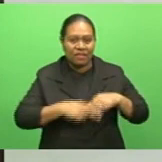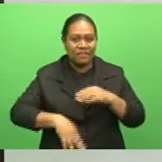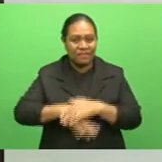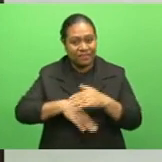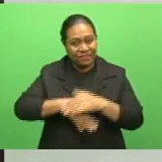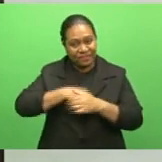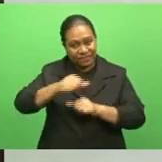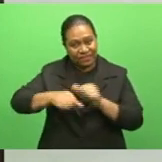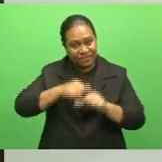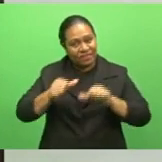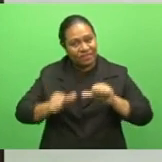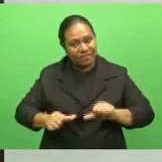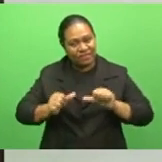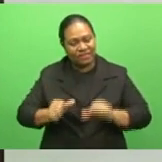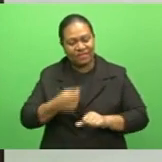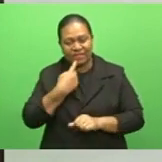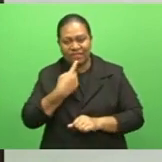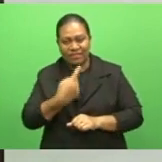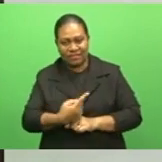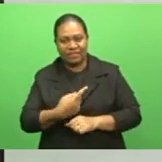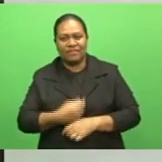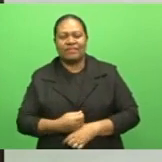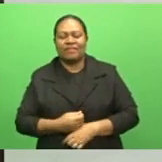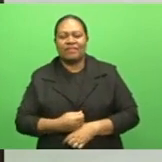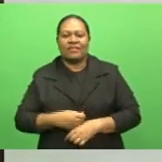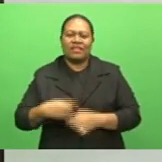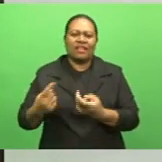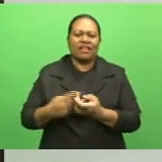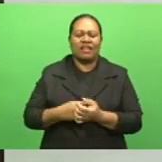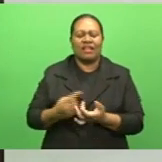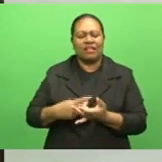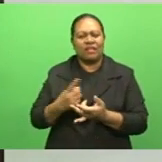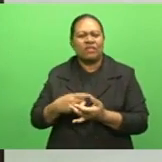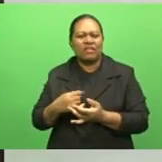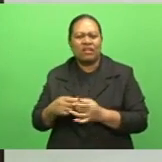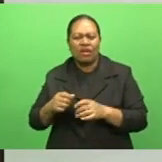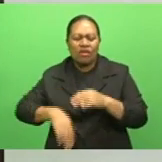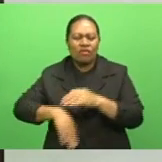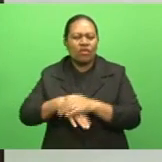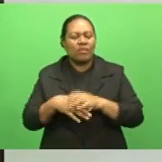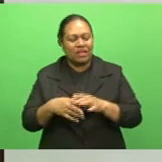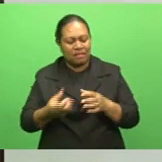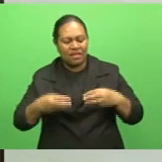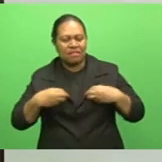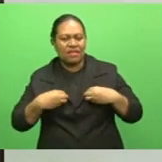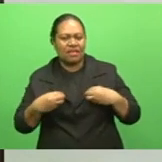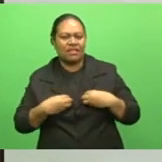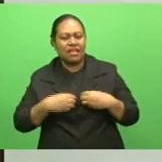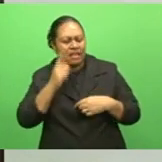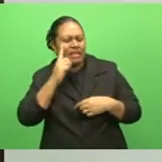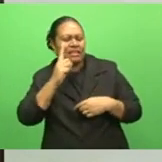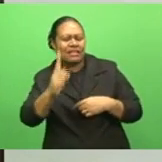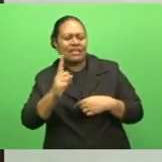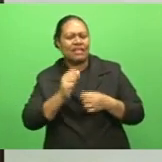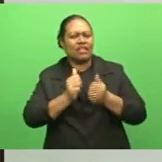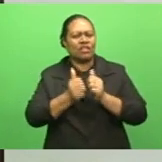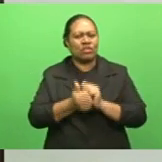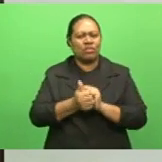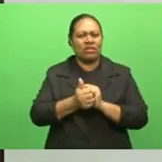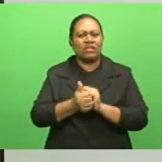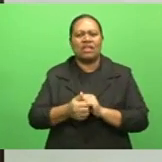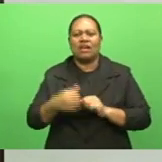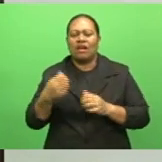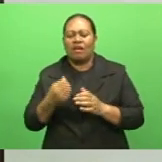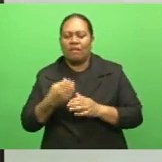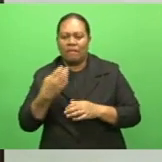President Rajesh Patel says the art of running football as business has seen the sport rake in $2.4 million in